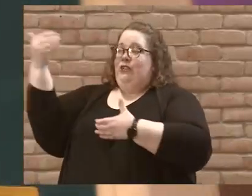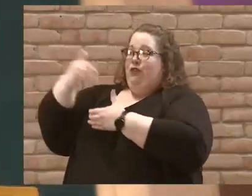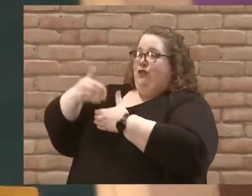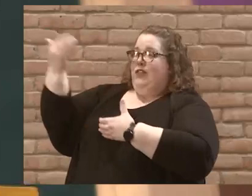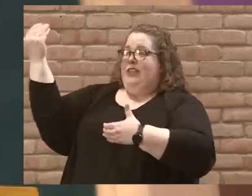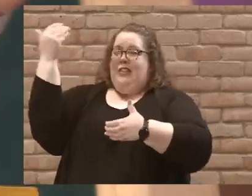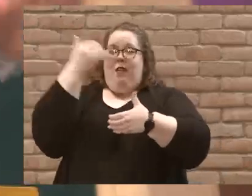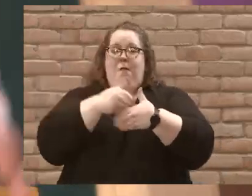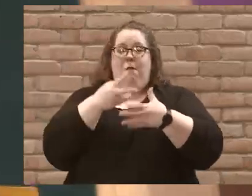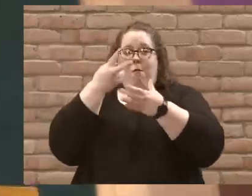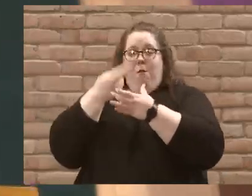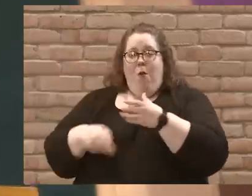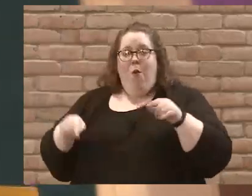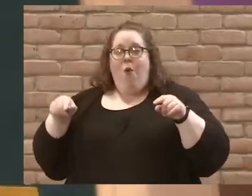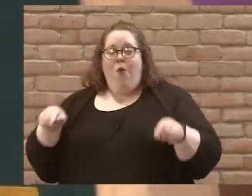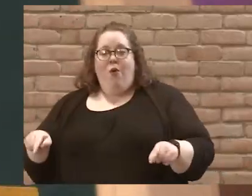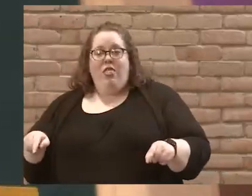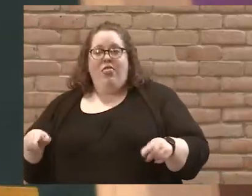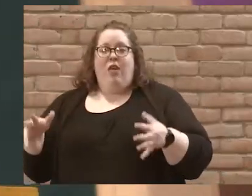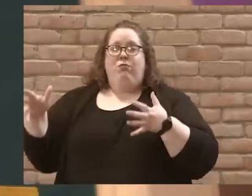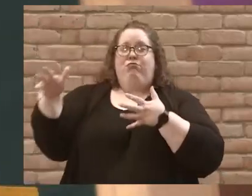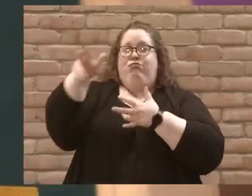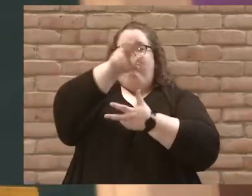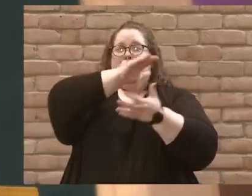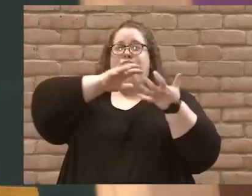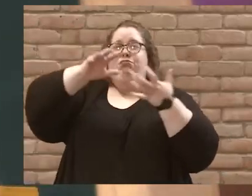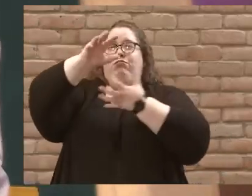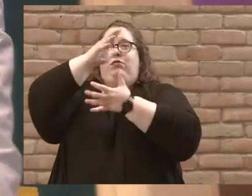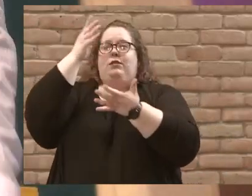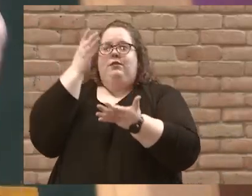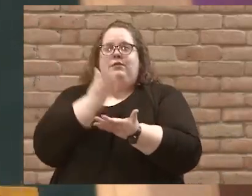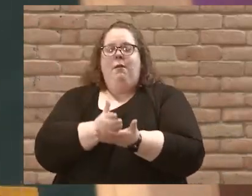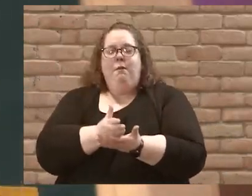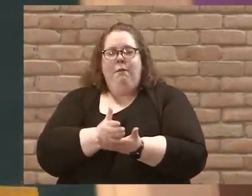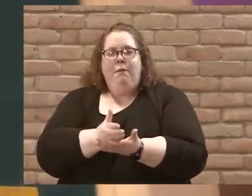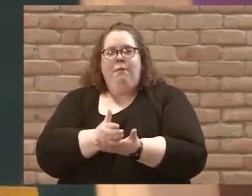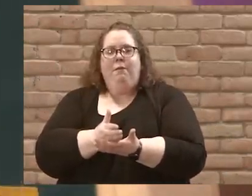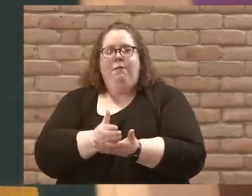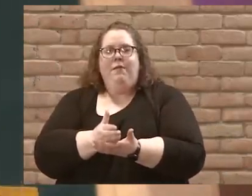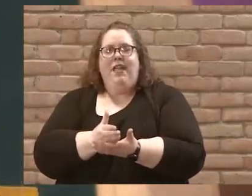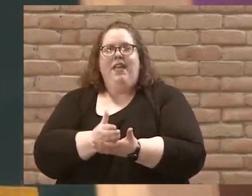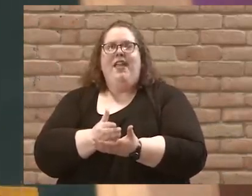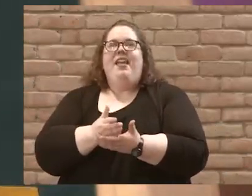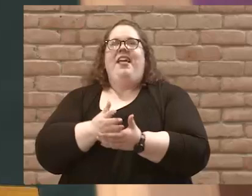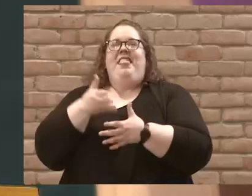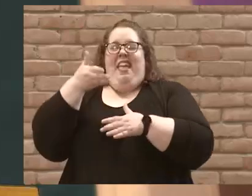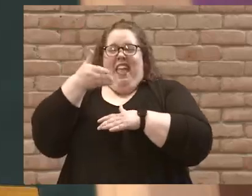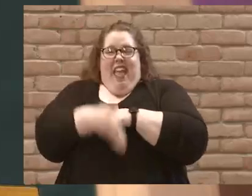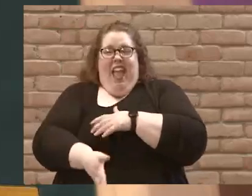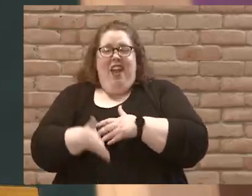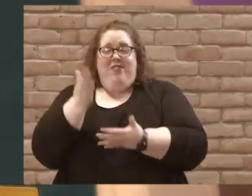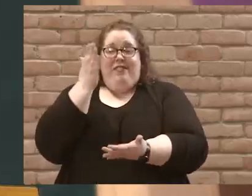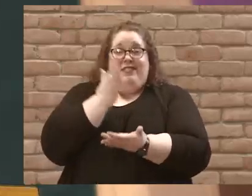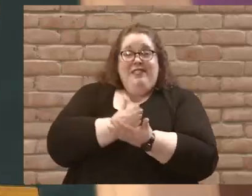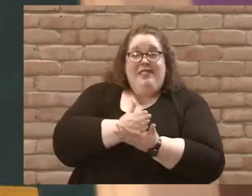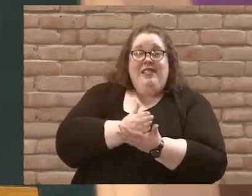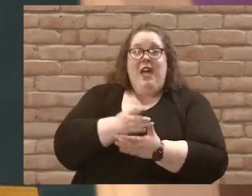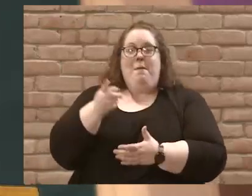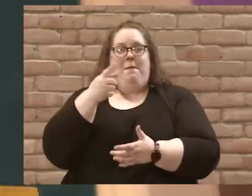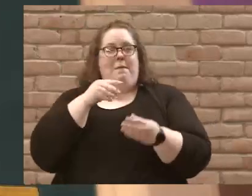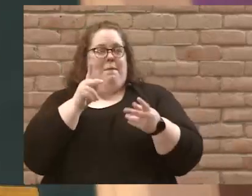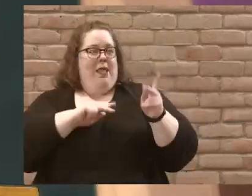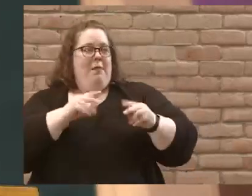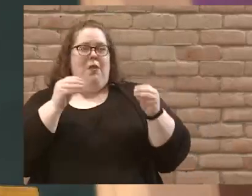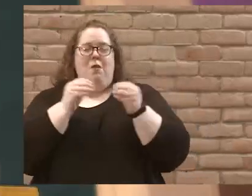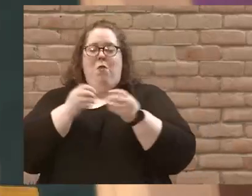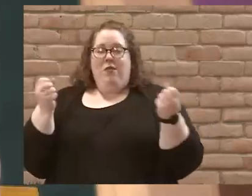both cases. The storm stops, and they're more terrified after the storm in both cases than they were during